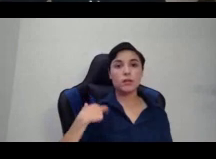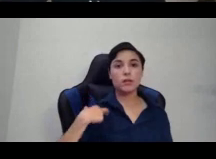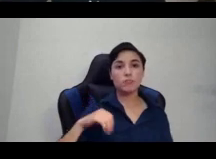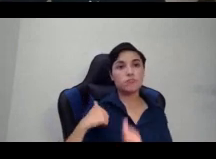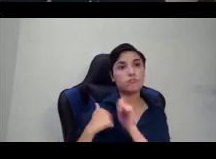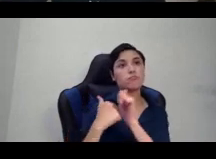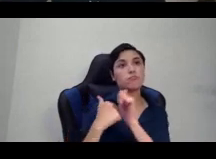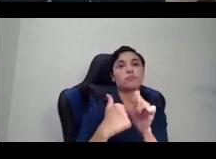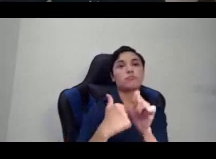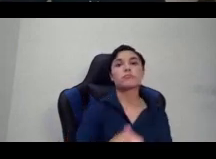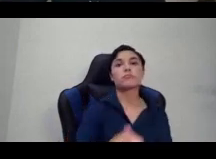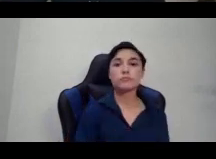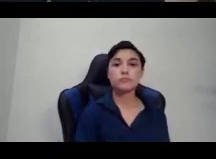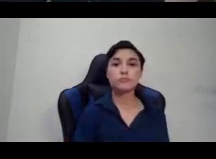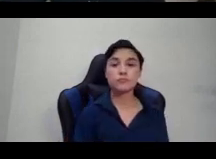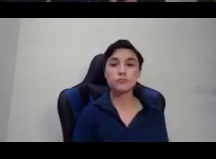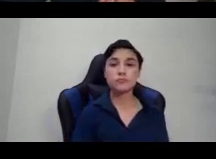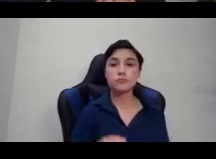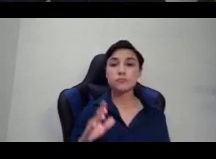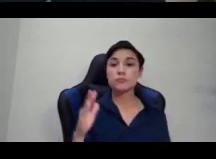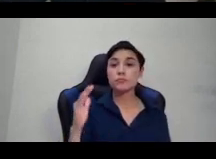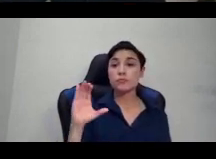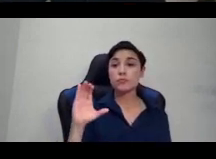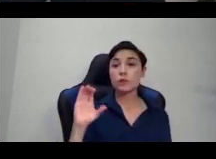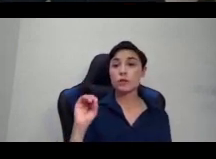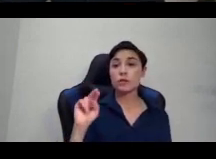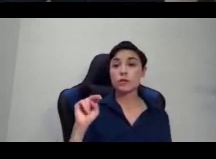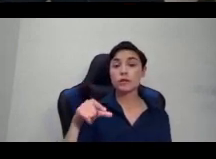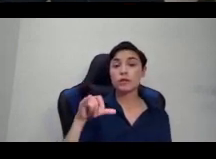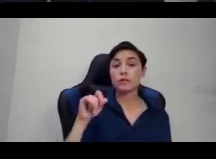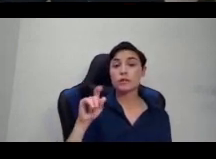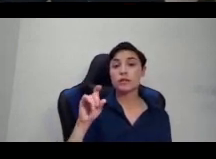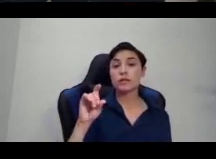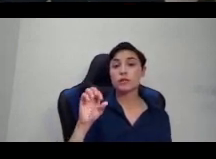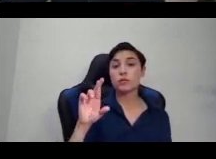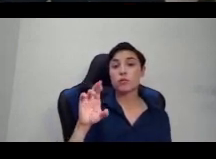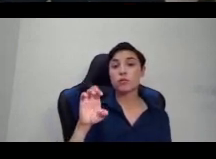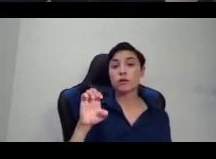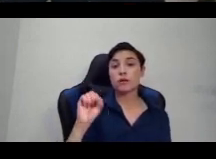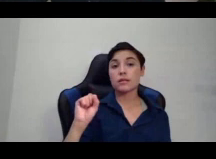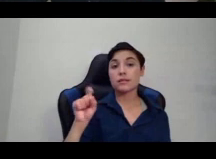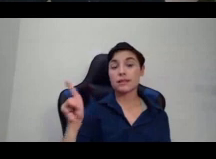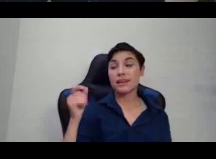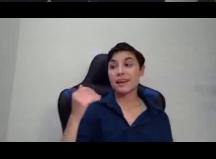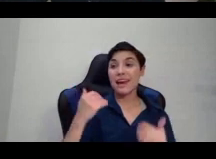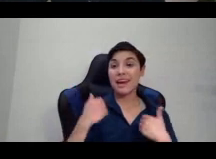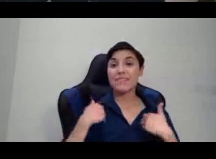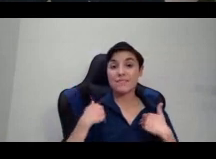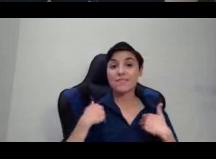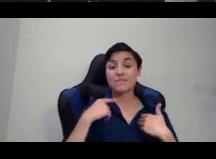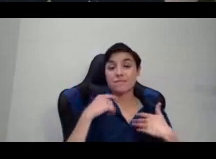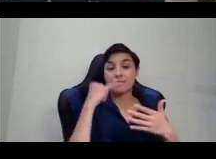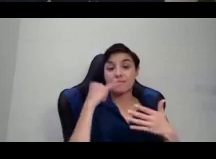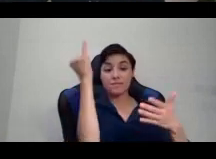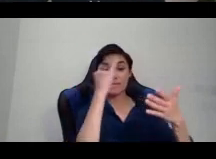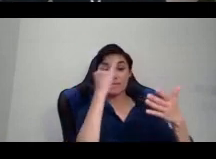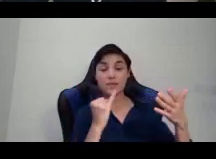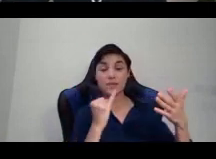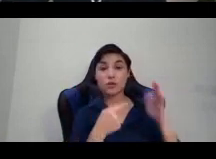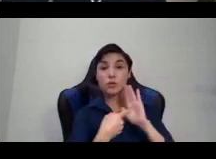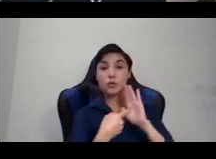that actually had an illustration of this exact scene of Balboa murdering all of these people.